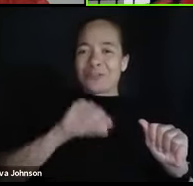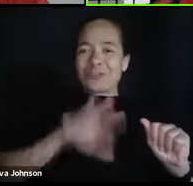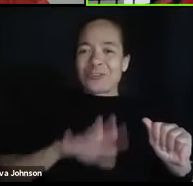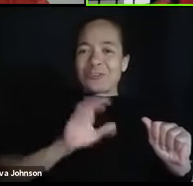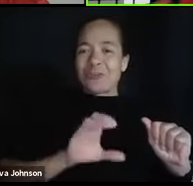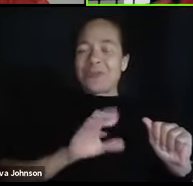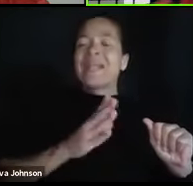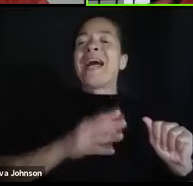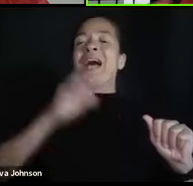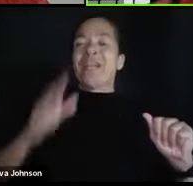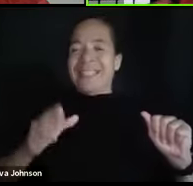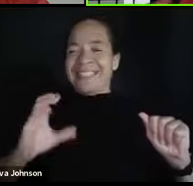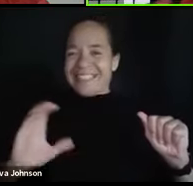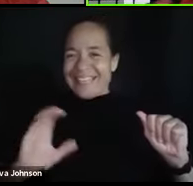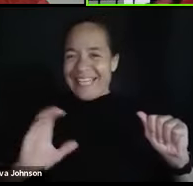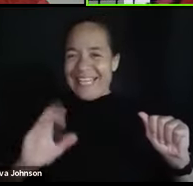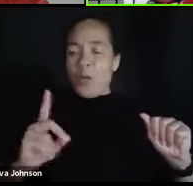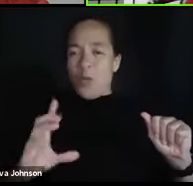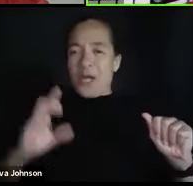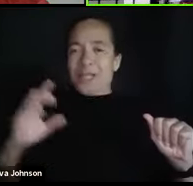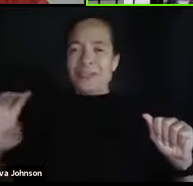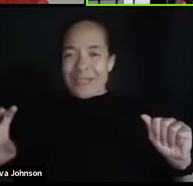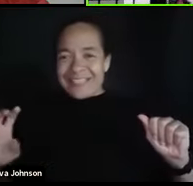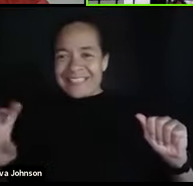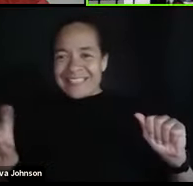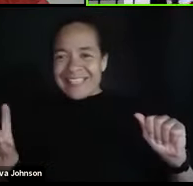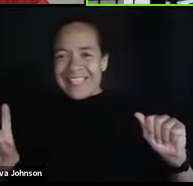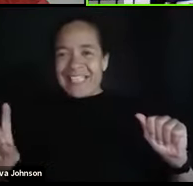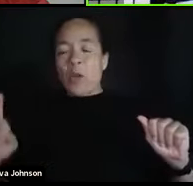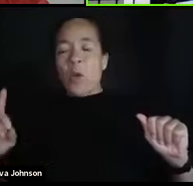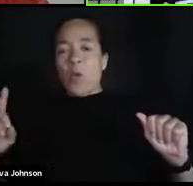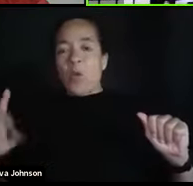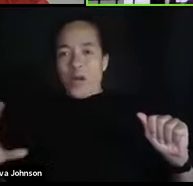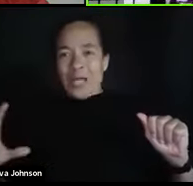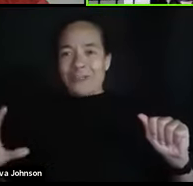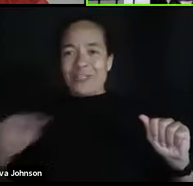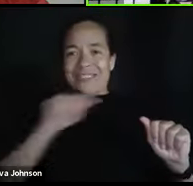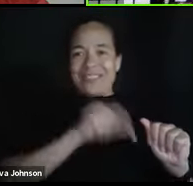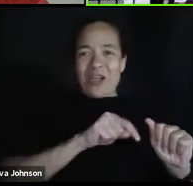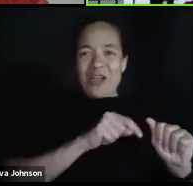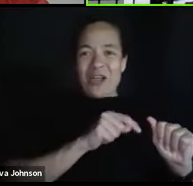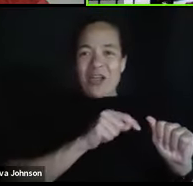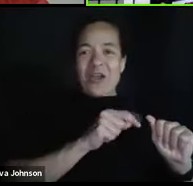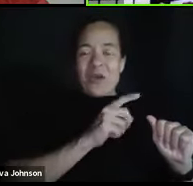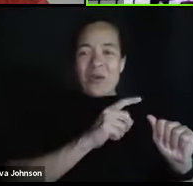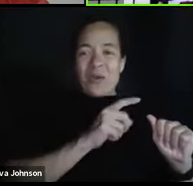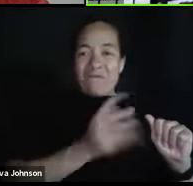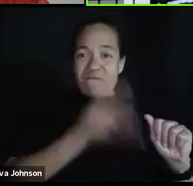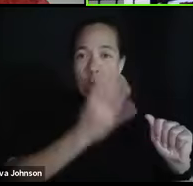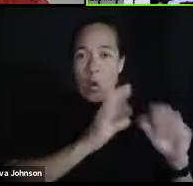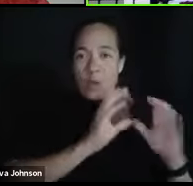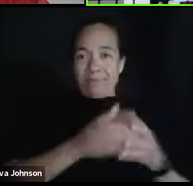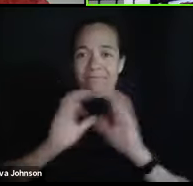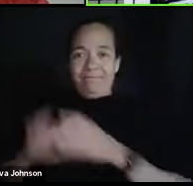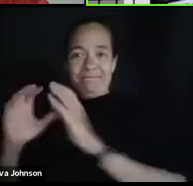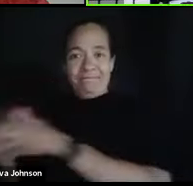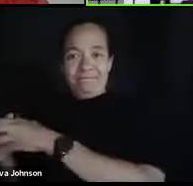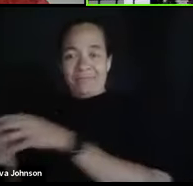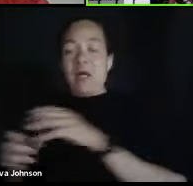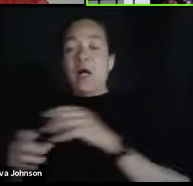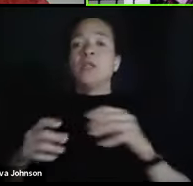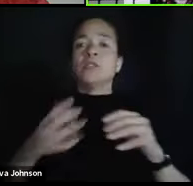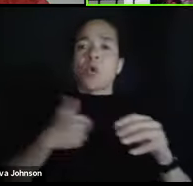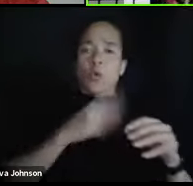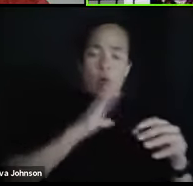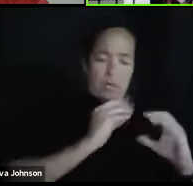C, another 100. Group D, another 100. What will happen is we will teach 100 students at a time